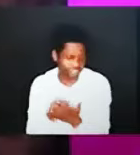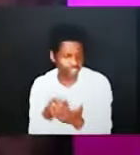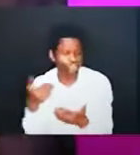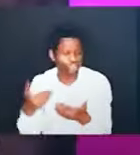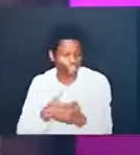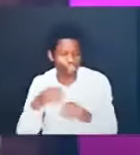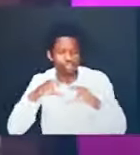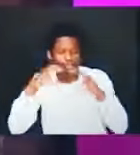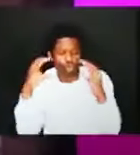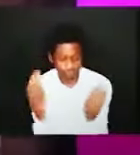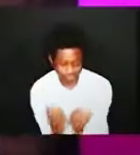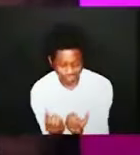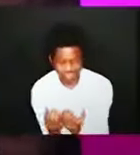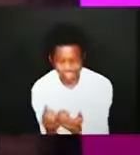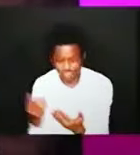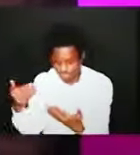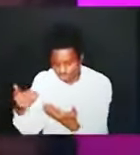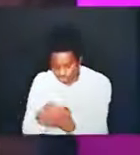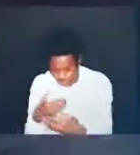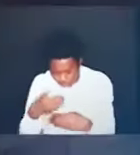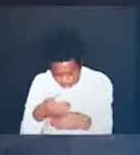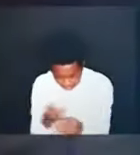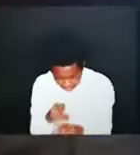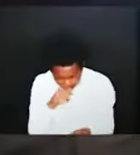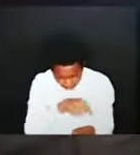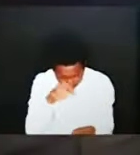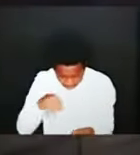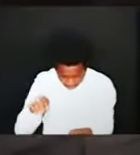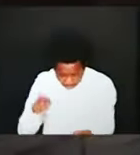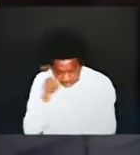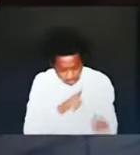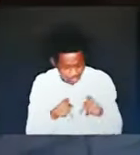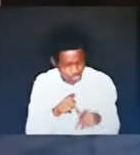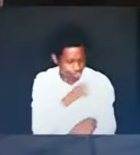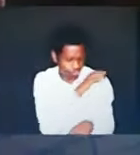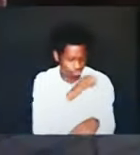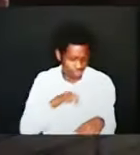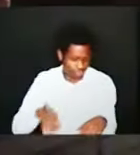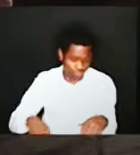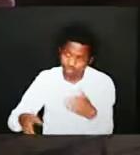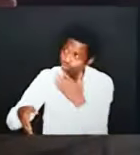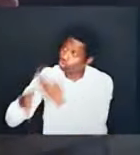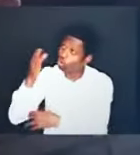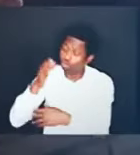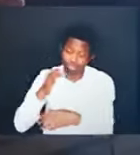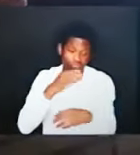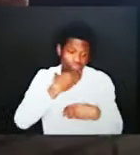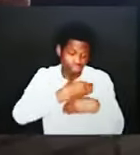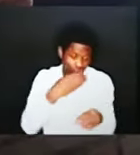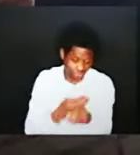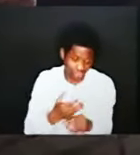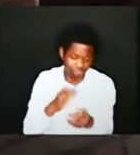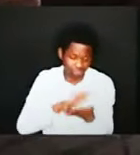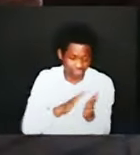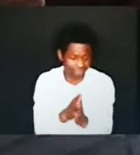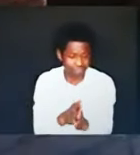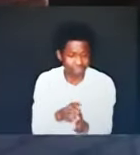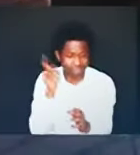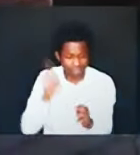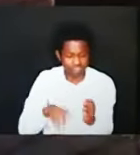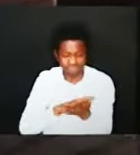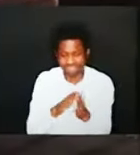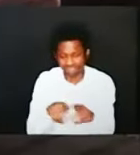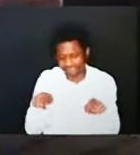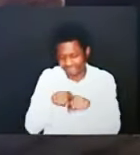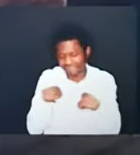creations a people created to be like God who will now take over as the God substitution for